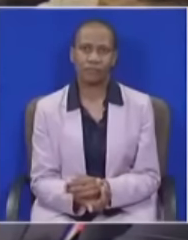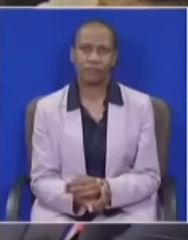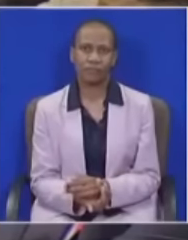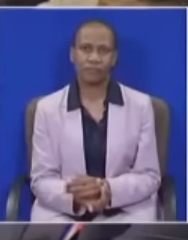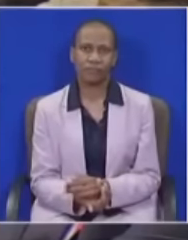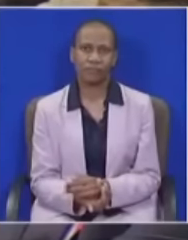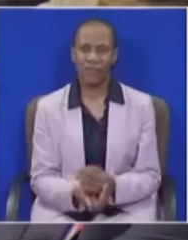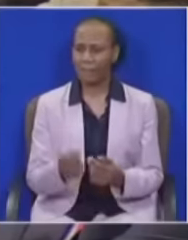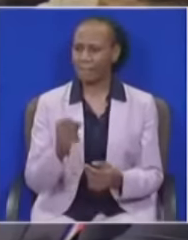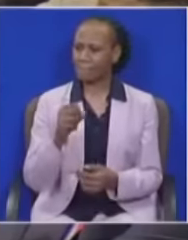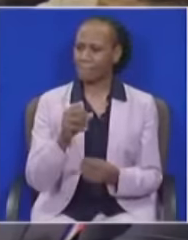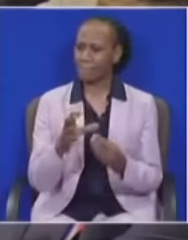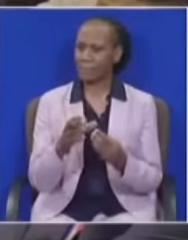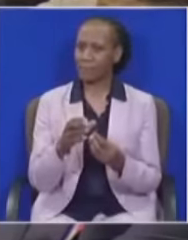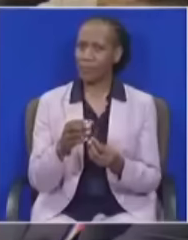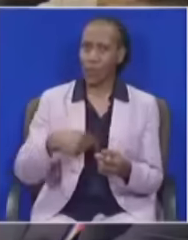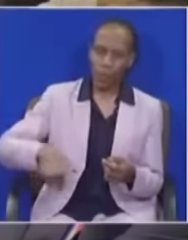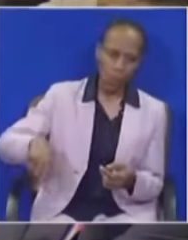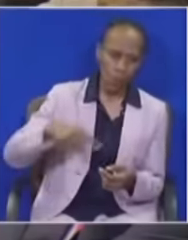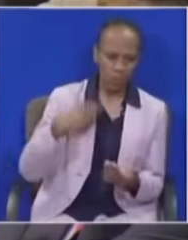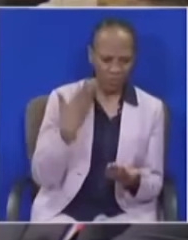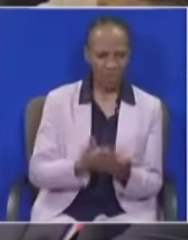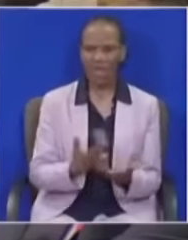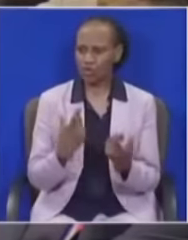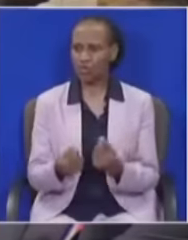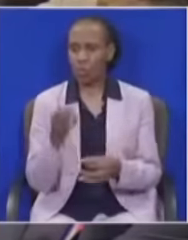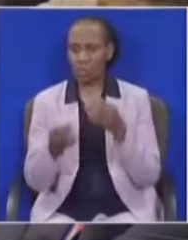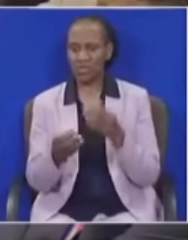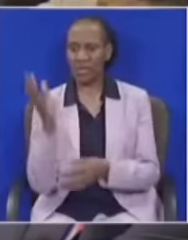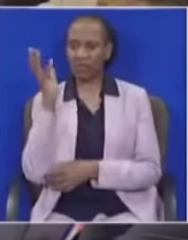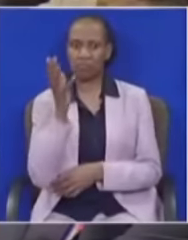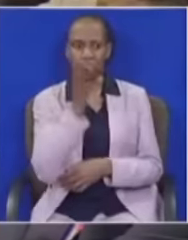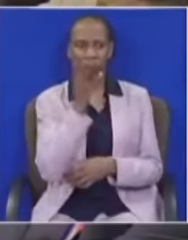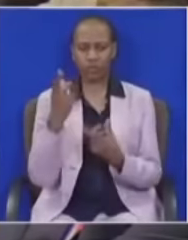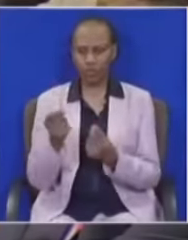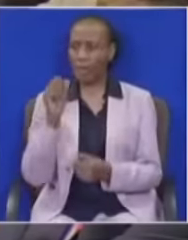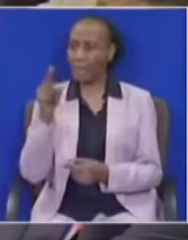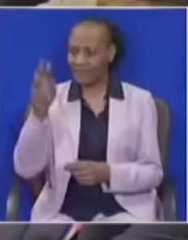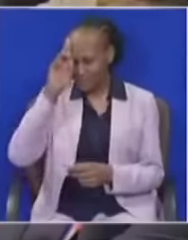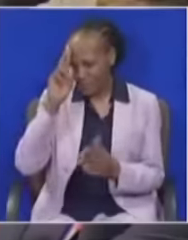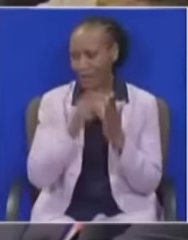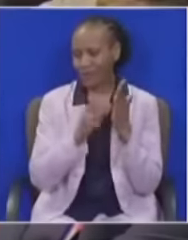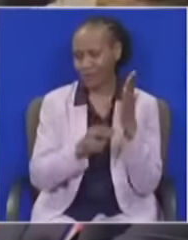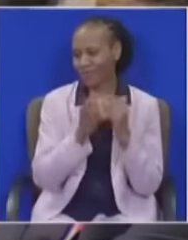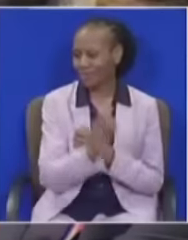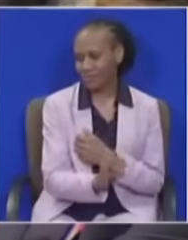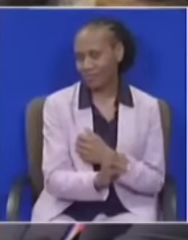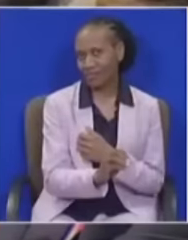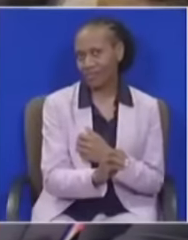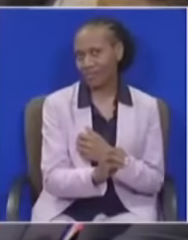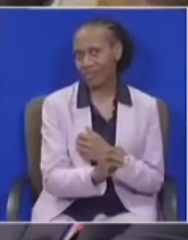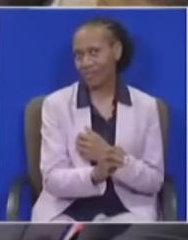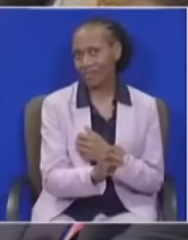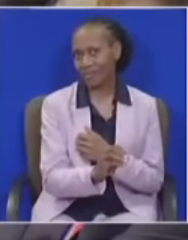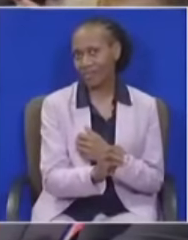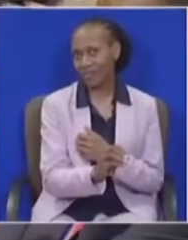political statements. We are all capable of doing that, but there are rules of the house. So let nonsense, I you,